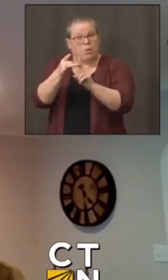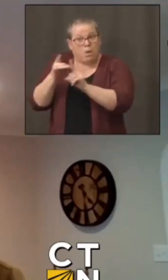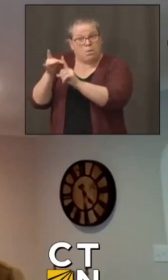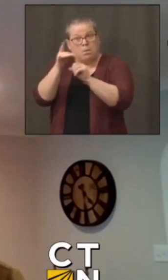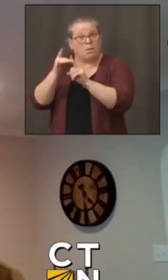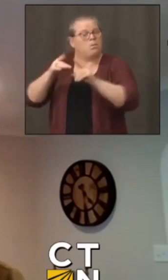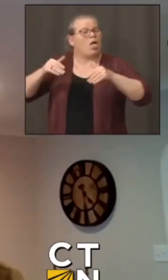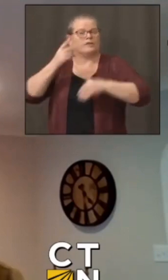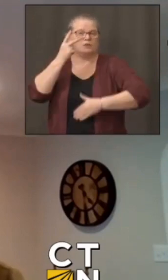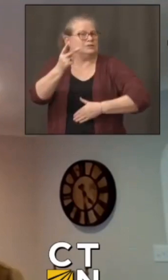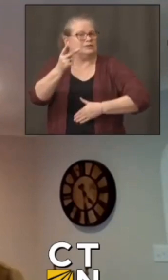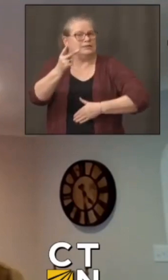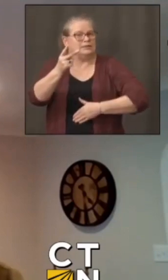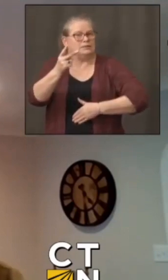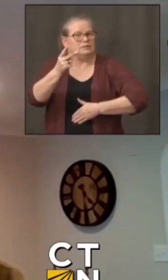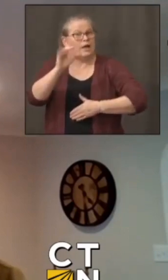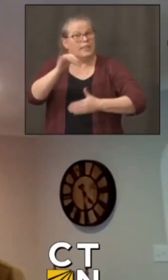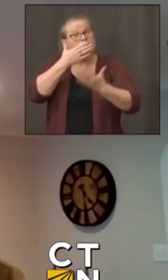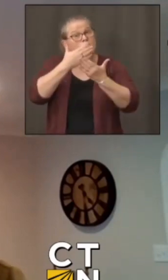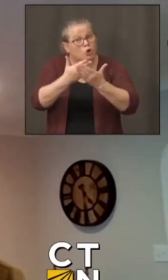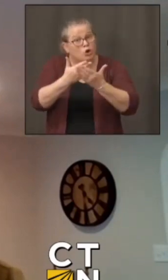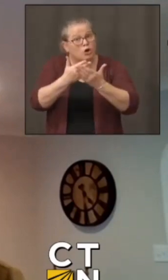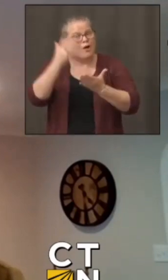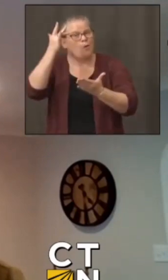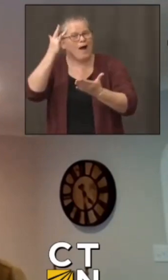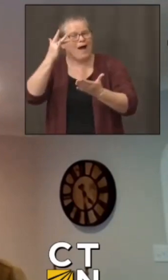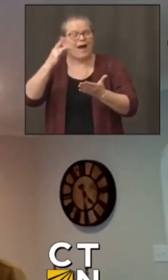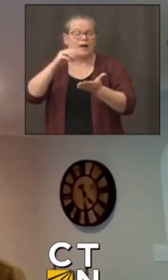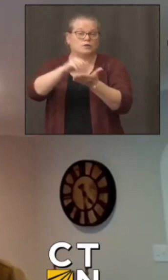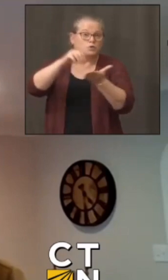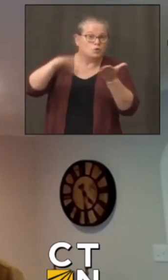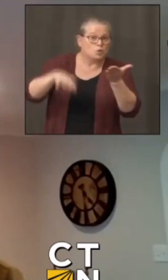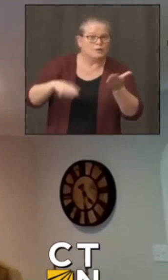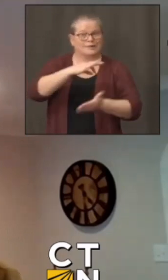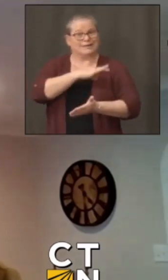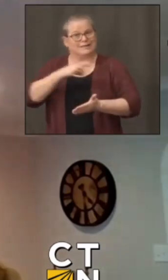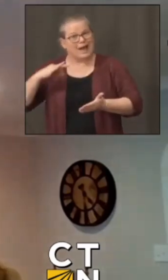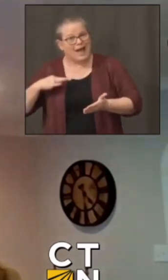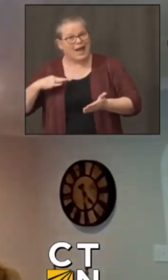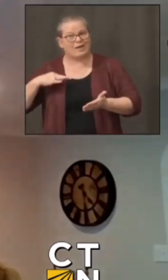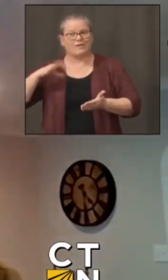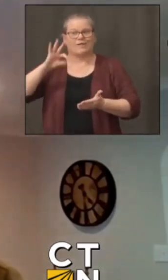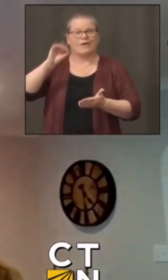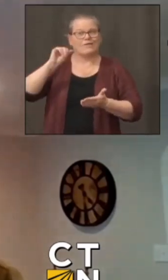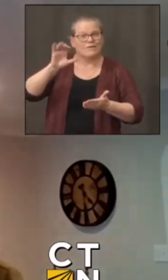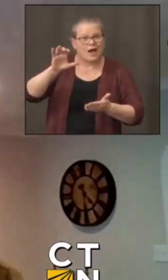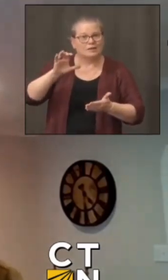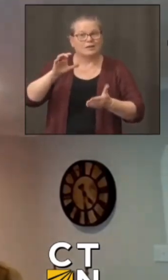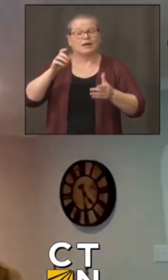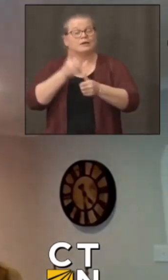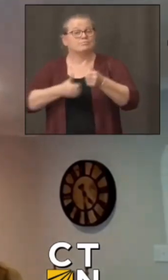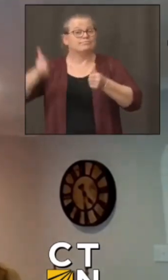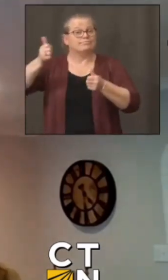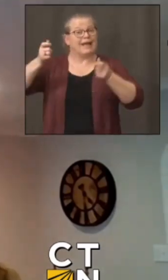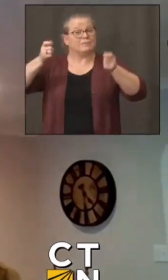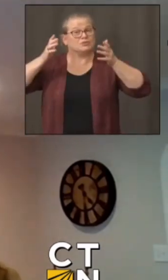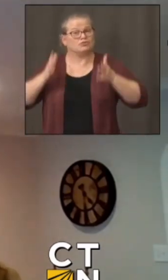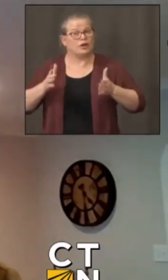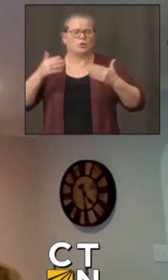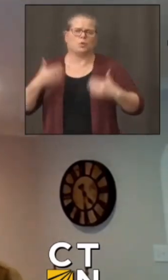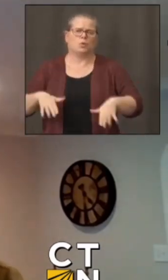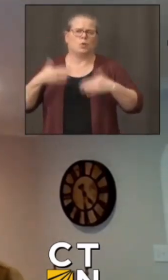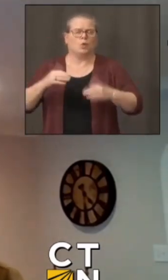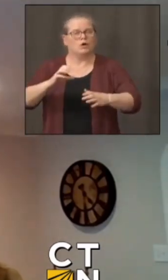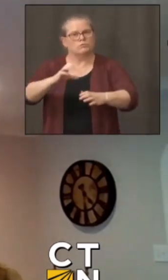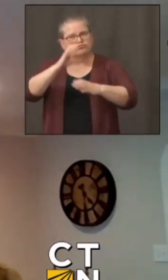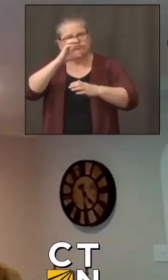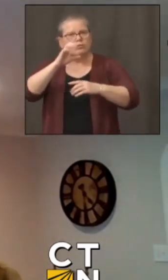that's because students and staff and faculty and administrators are doing um a really strong job of implementing the masking and